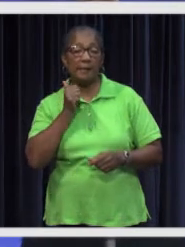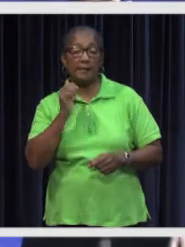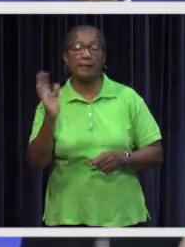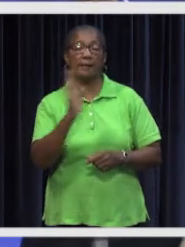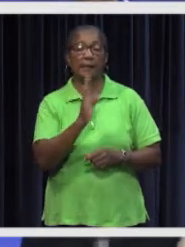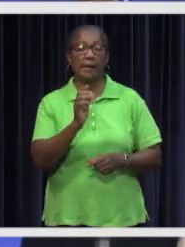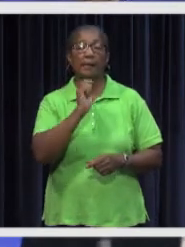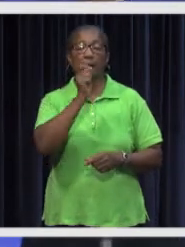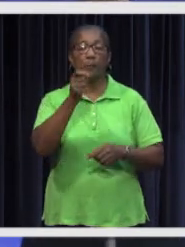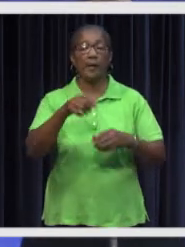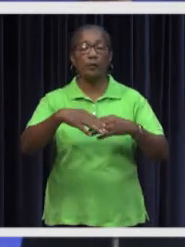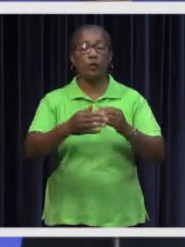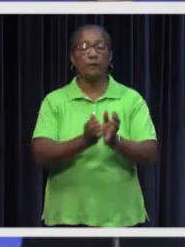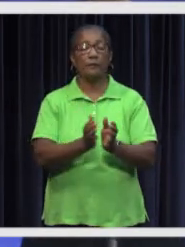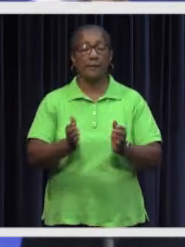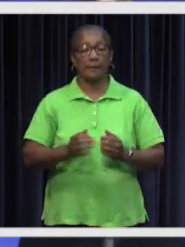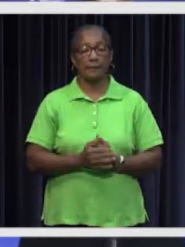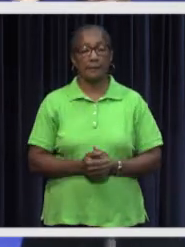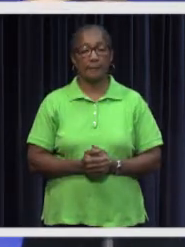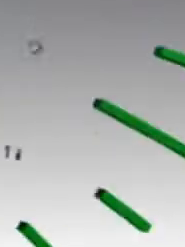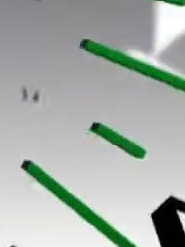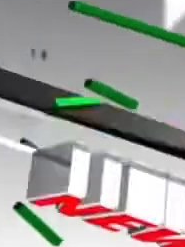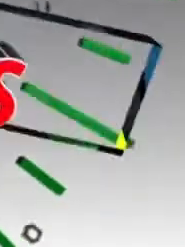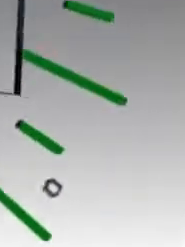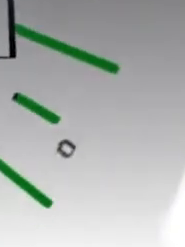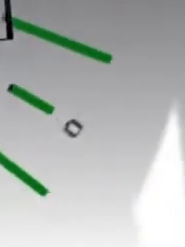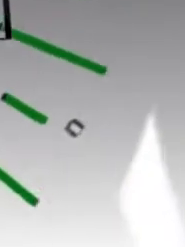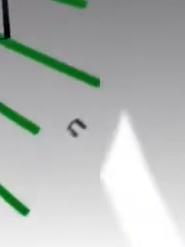reported this yesterday during the press conference.